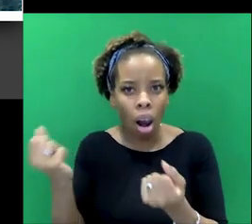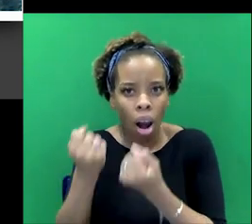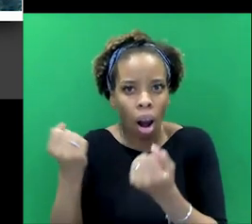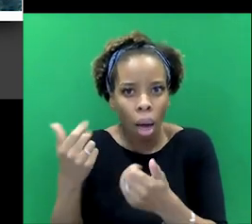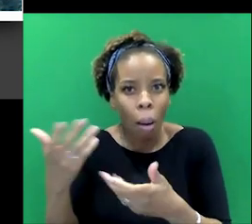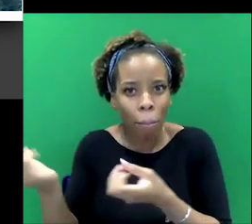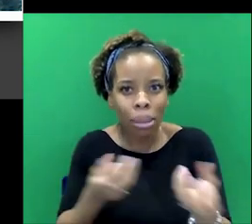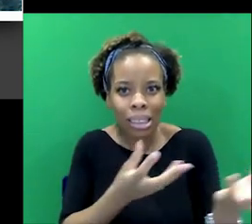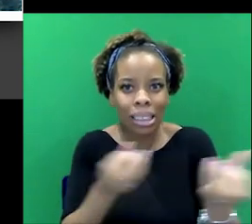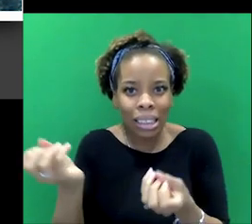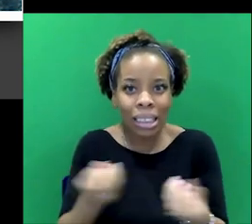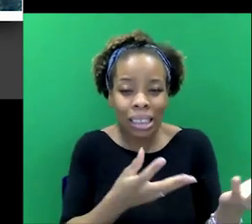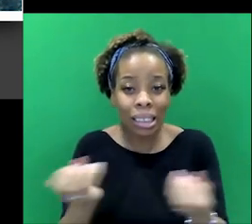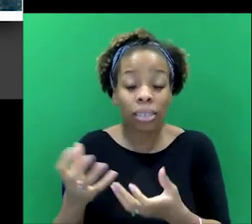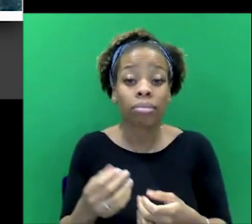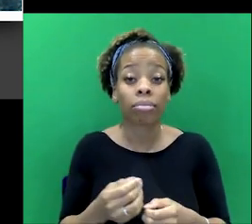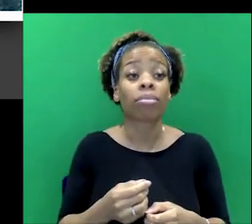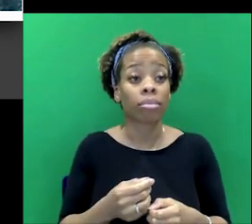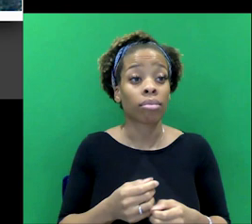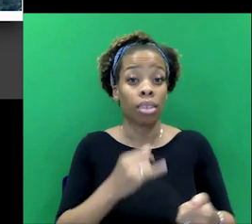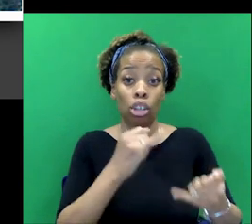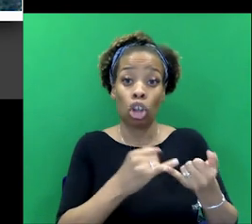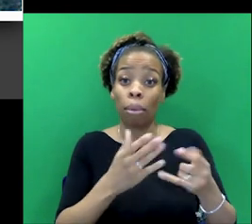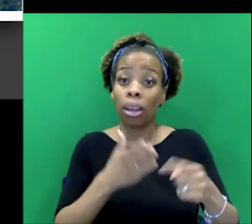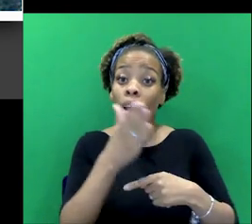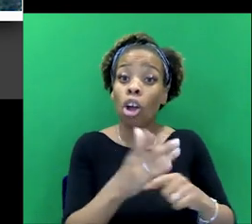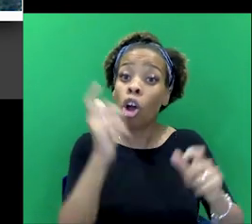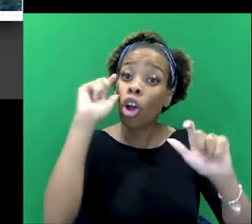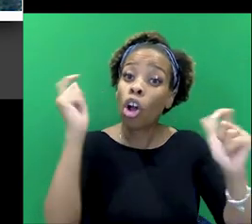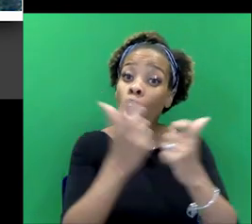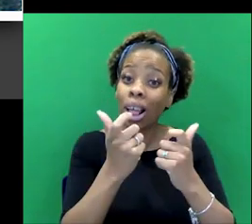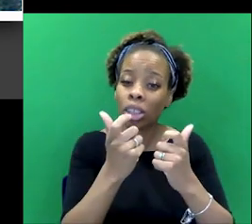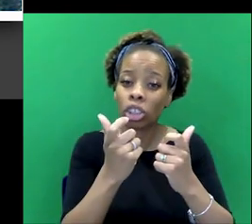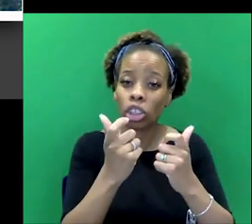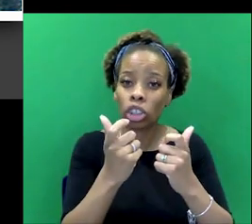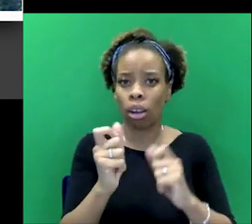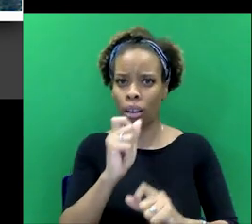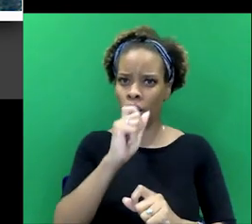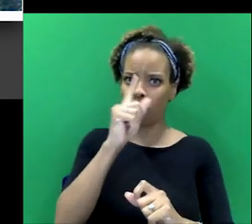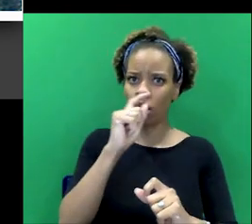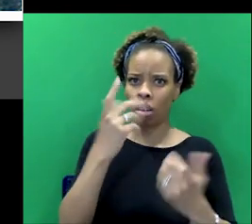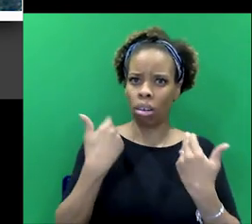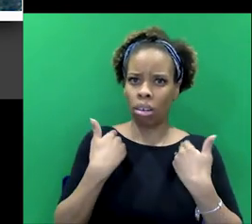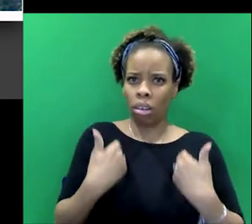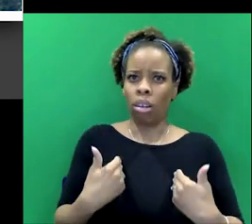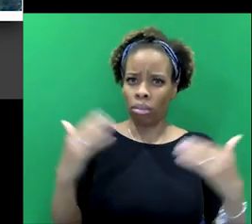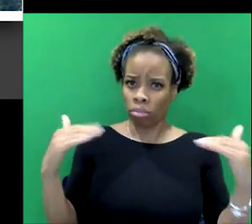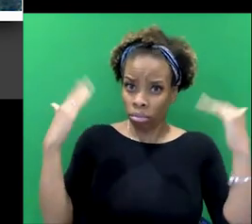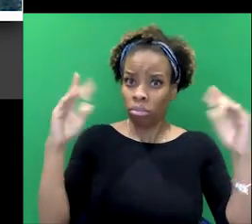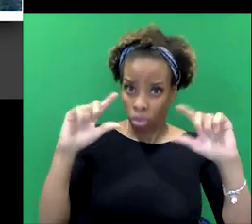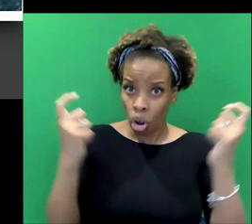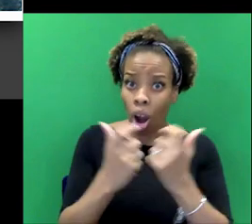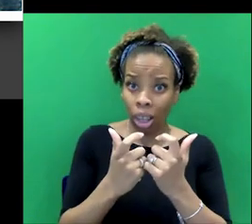sent to this Elphinstone College, which is a very, you know, it's one of the elite colleges